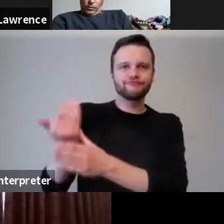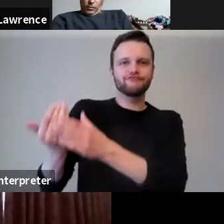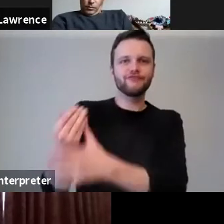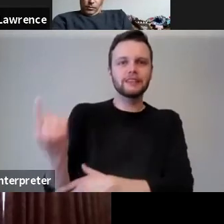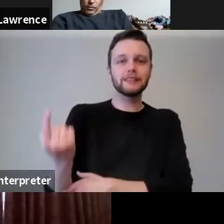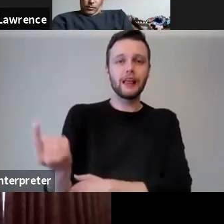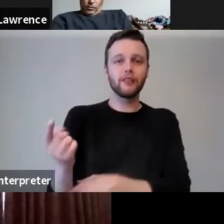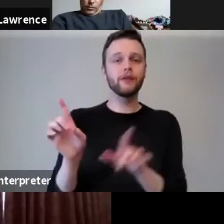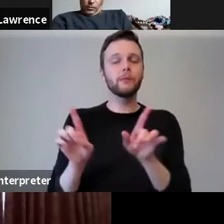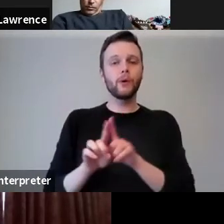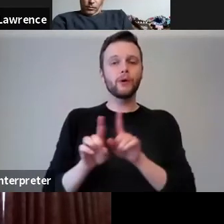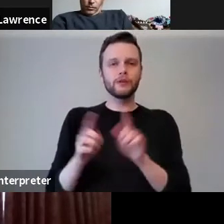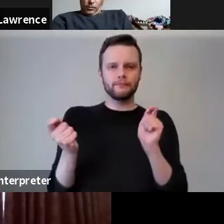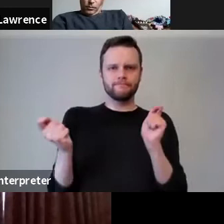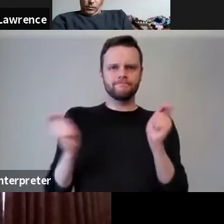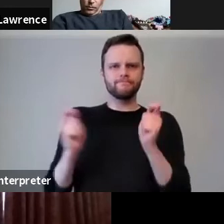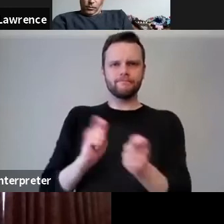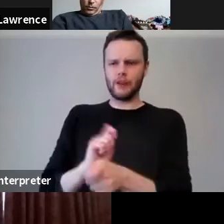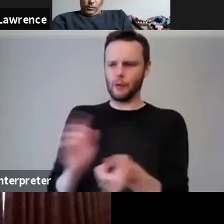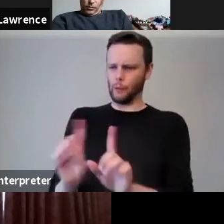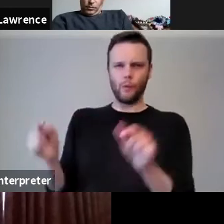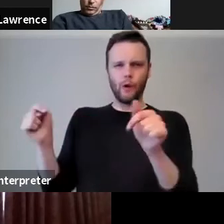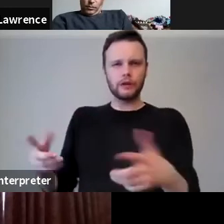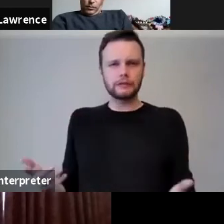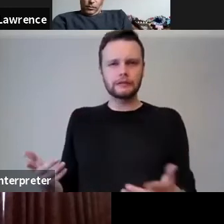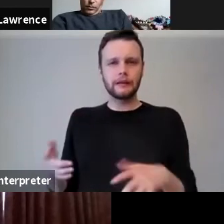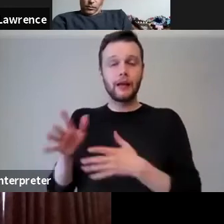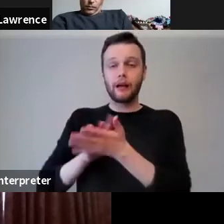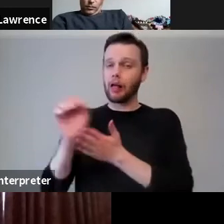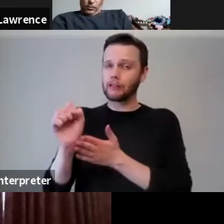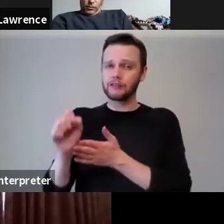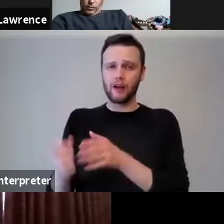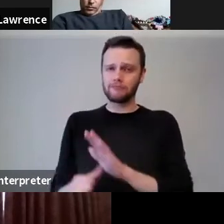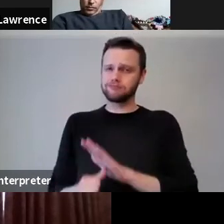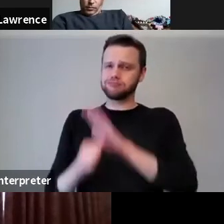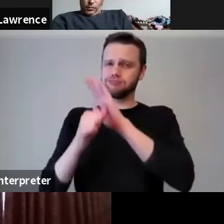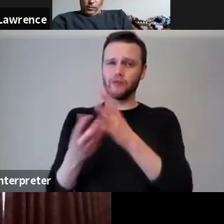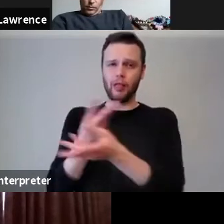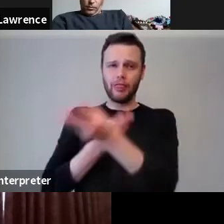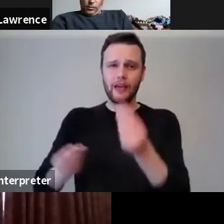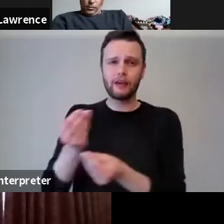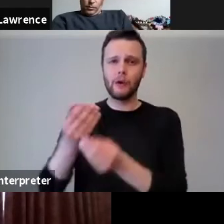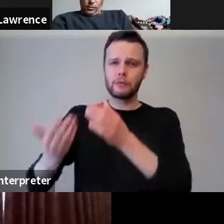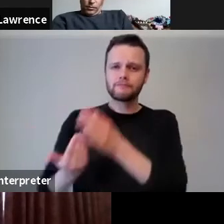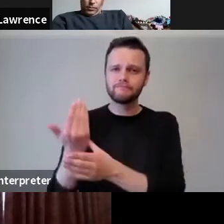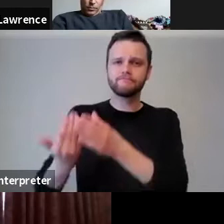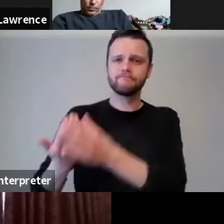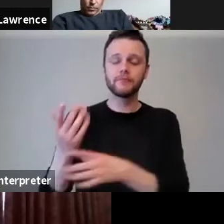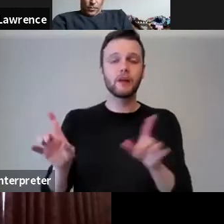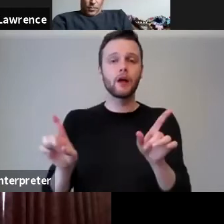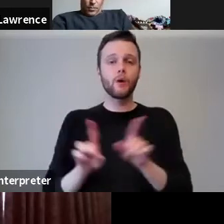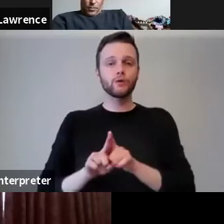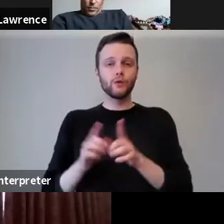redefined what it was. And culture was at the heart of the economic regeneration and also the